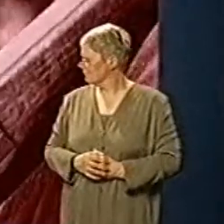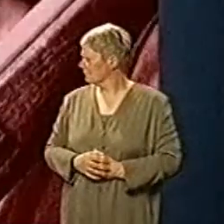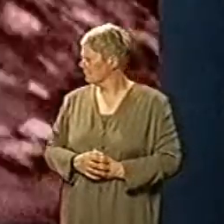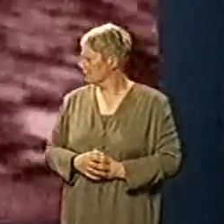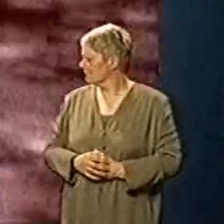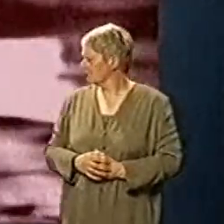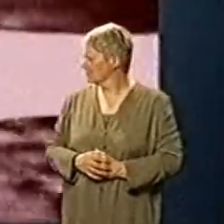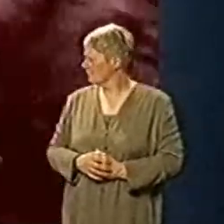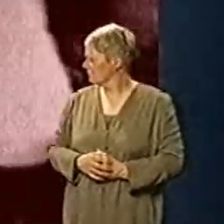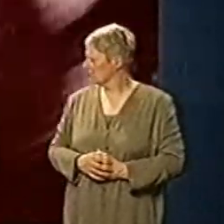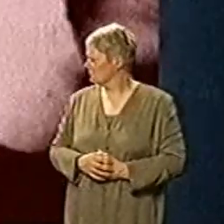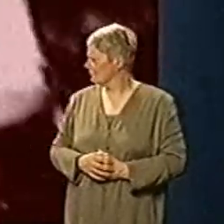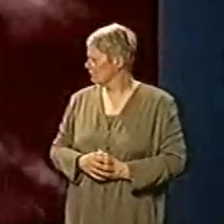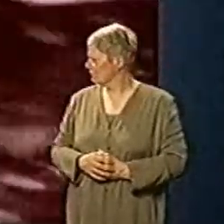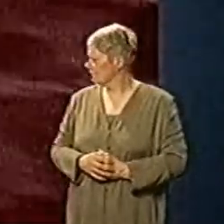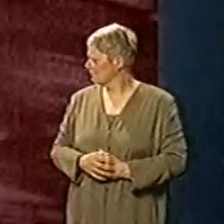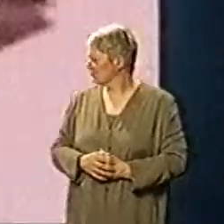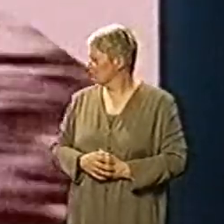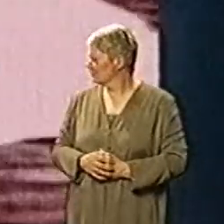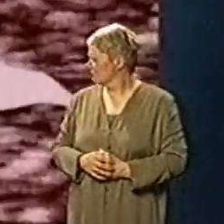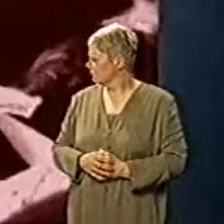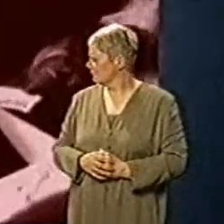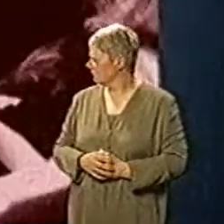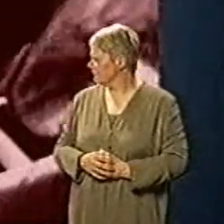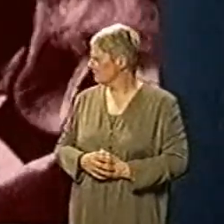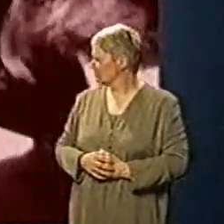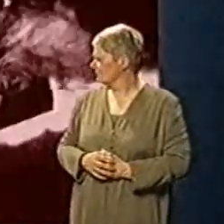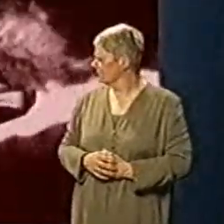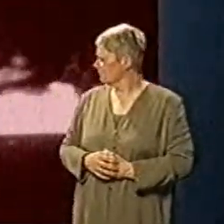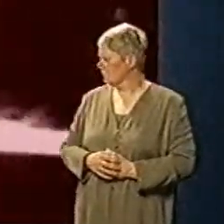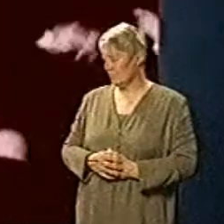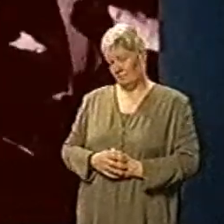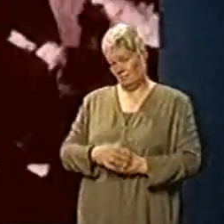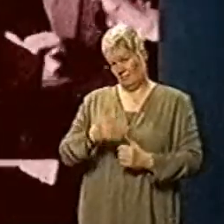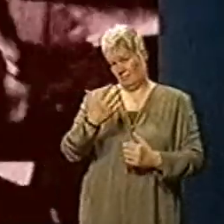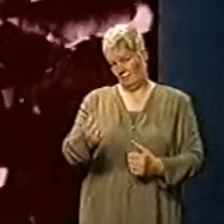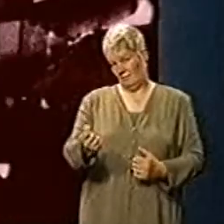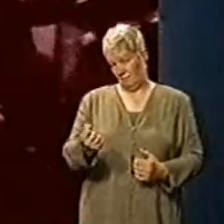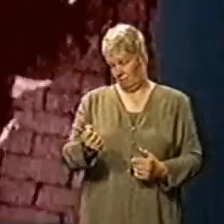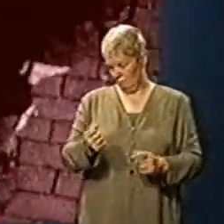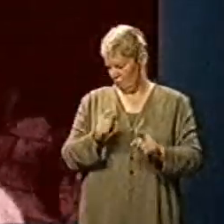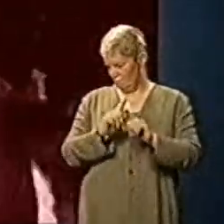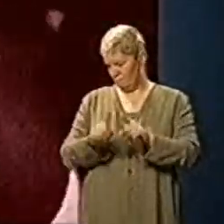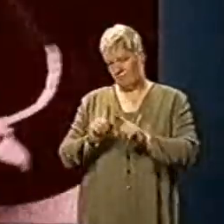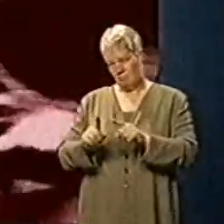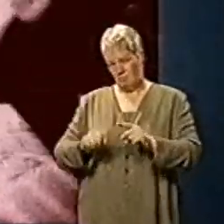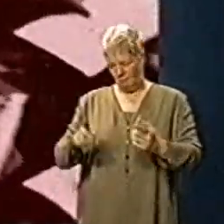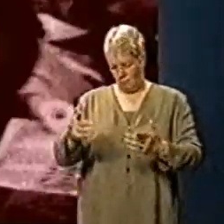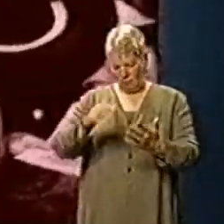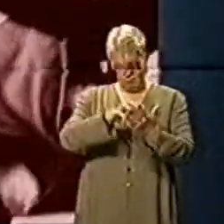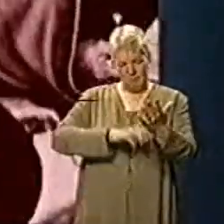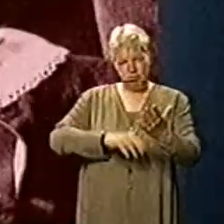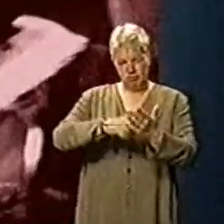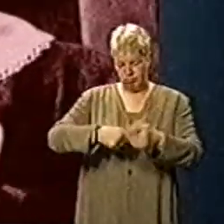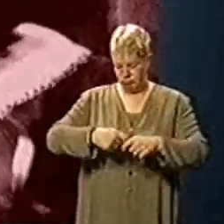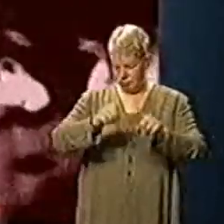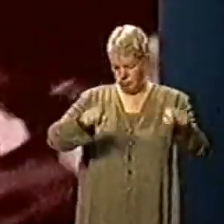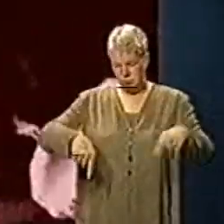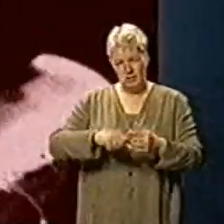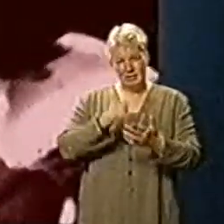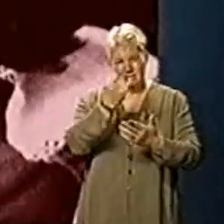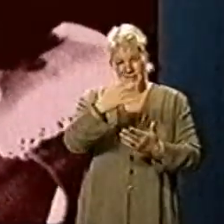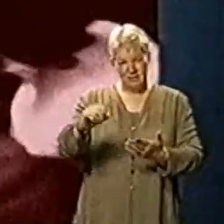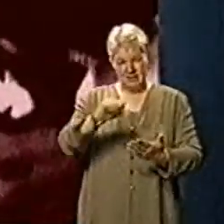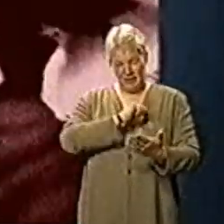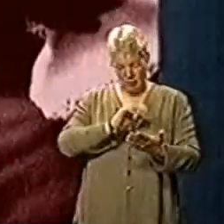He was nothing if not farer. 60,000 copies of William's manifesto blanketed England in an